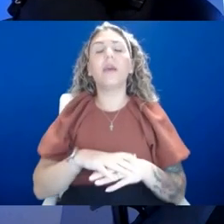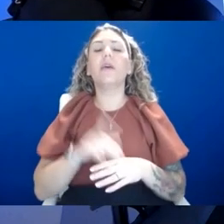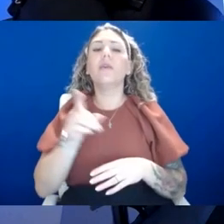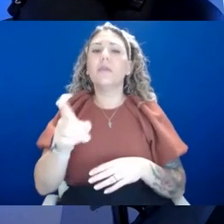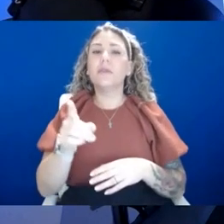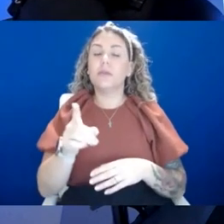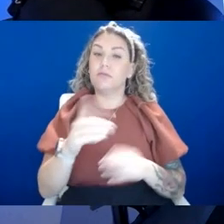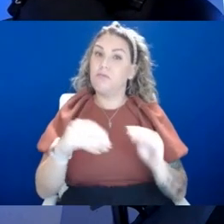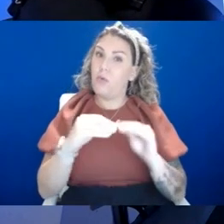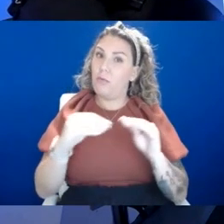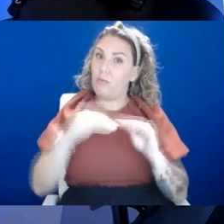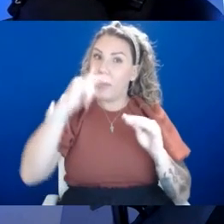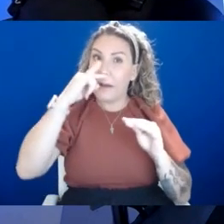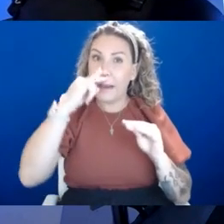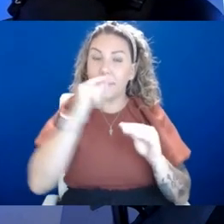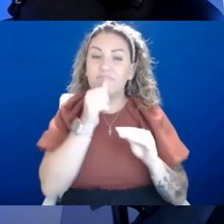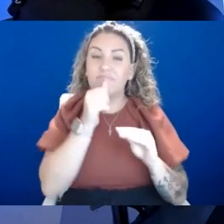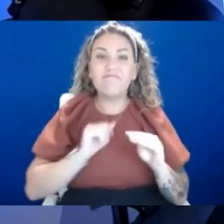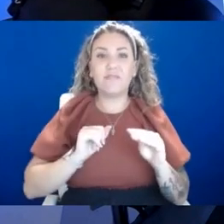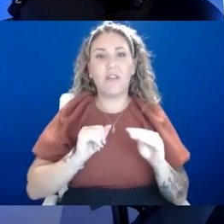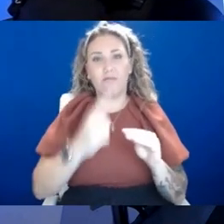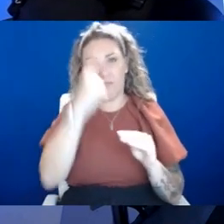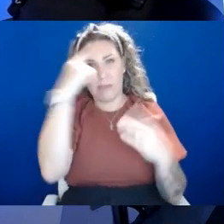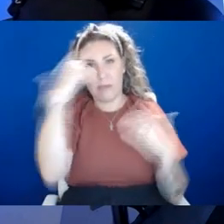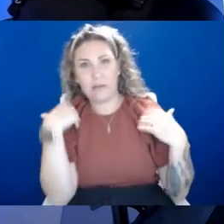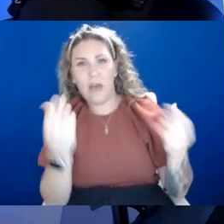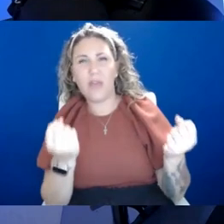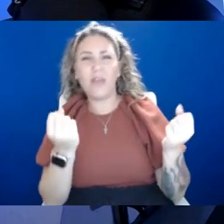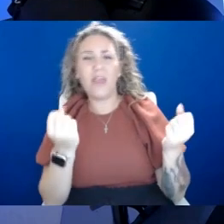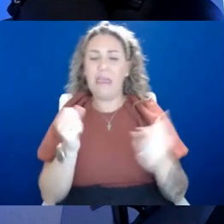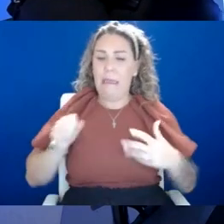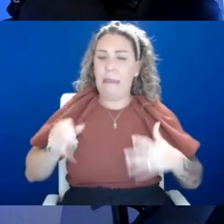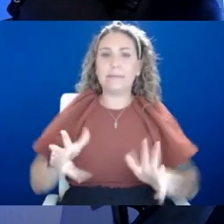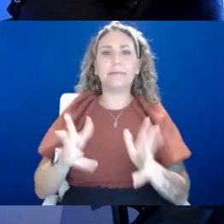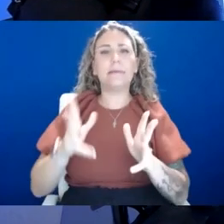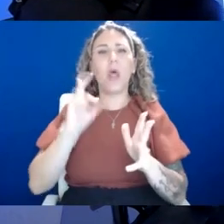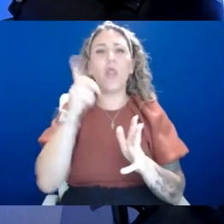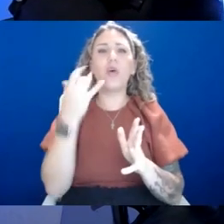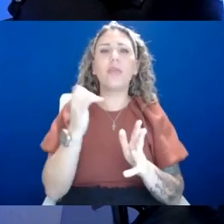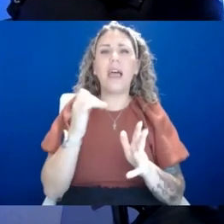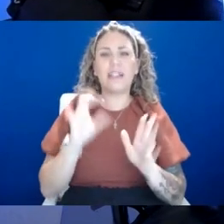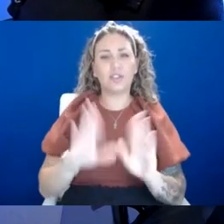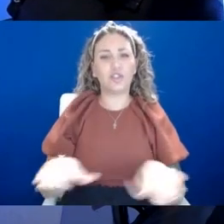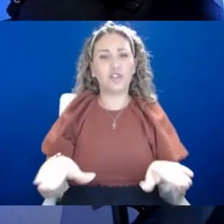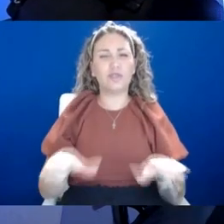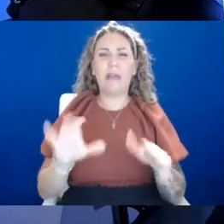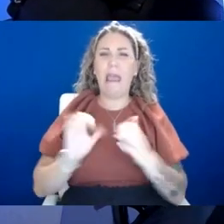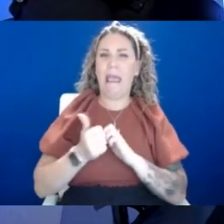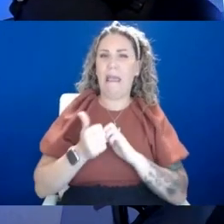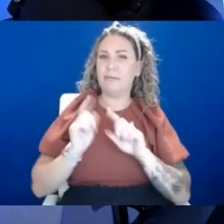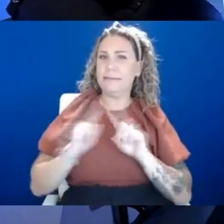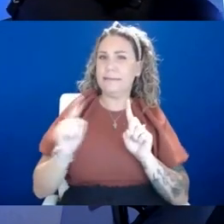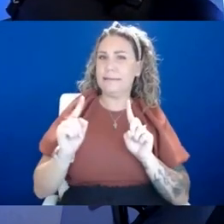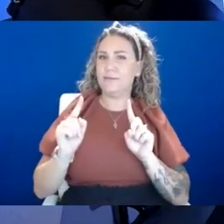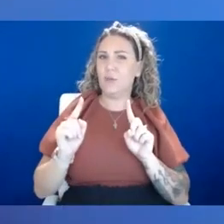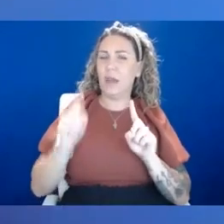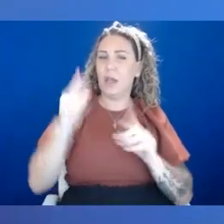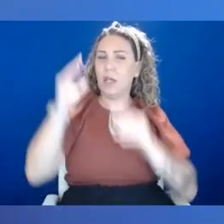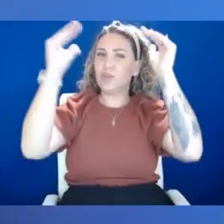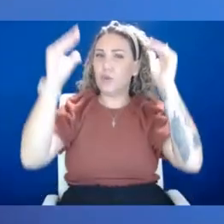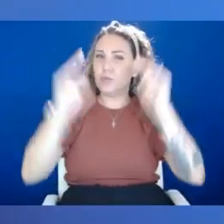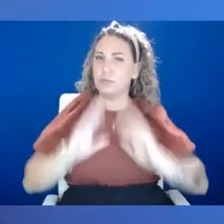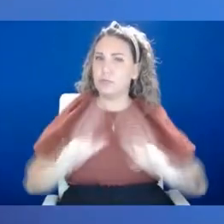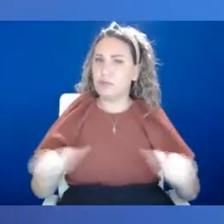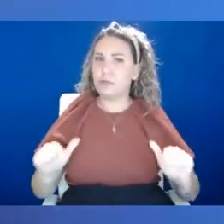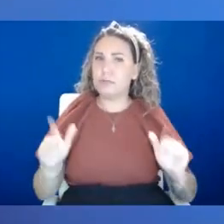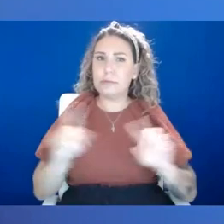So what does anxiety look like in children? How does it differ from what we see in adults? Or does it? Yeah, absolutely. You know, we're seeing